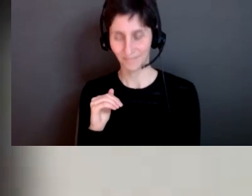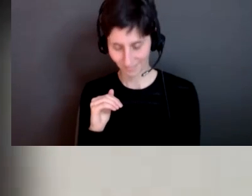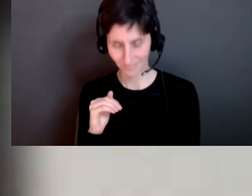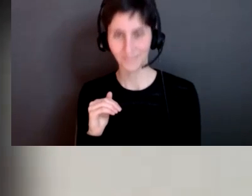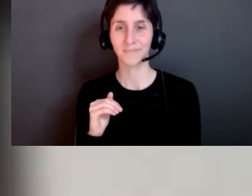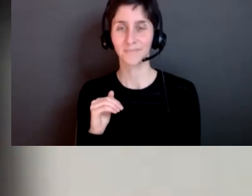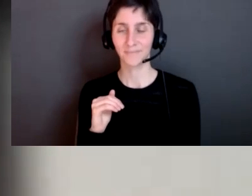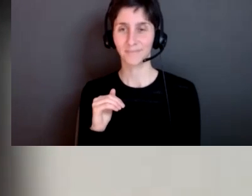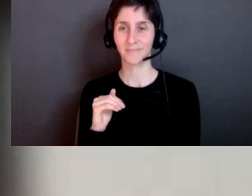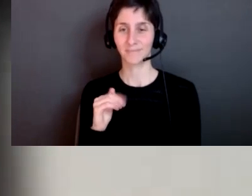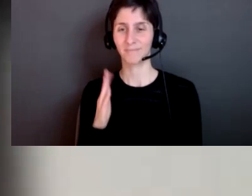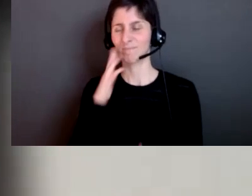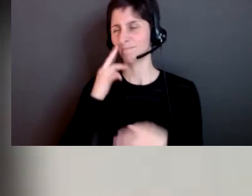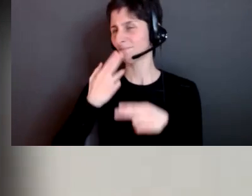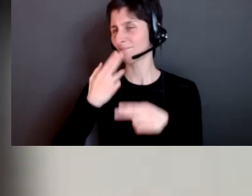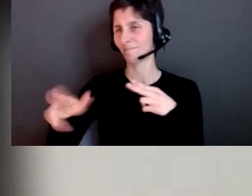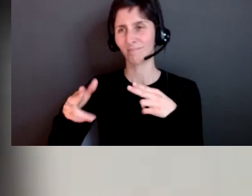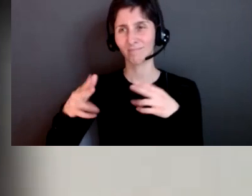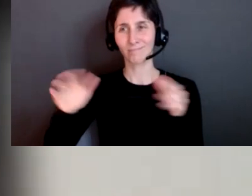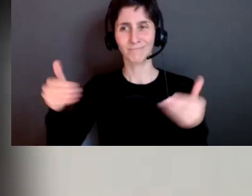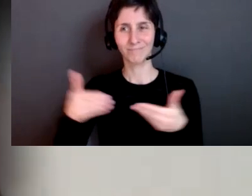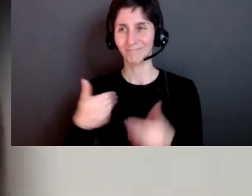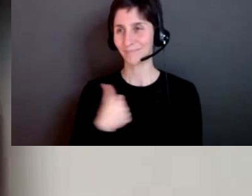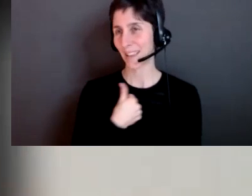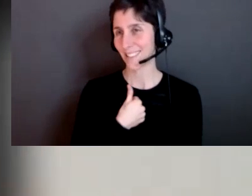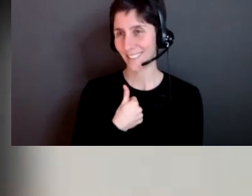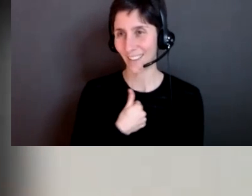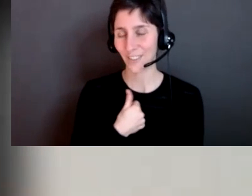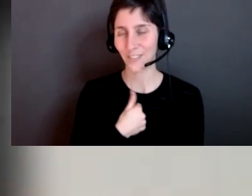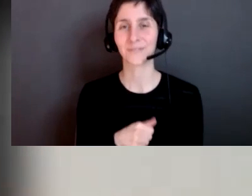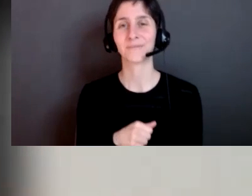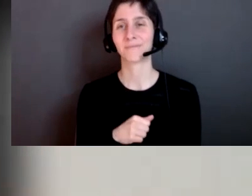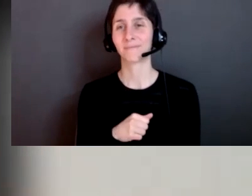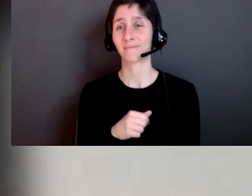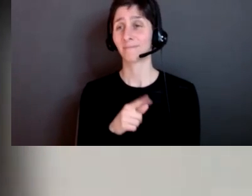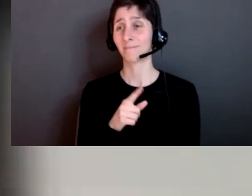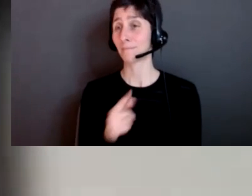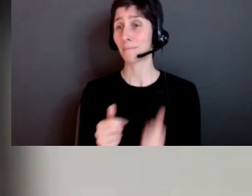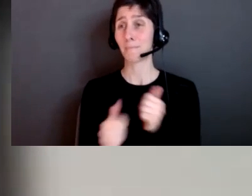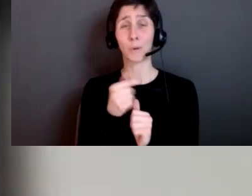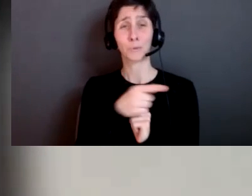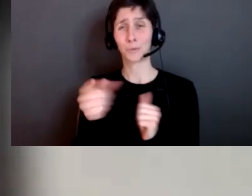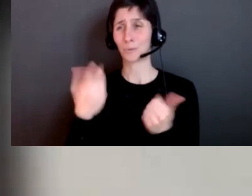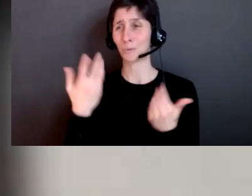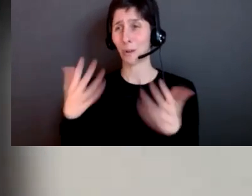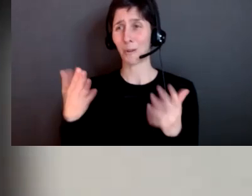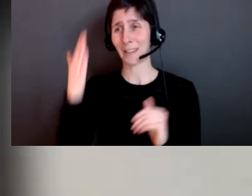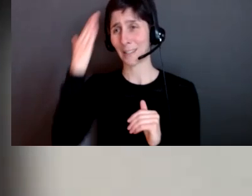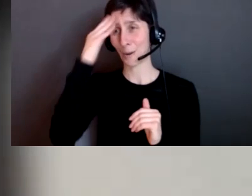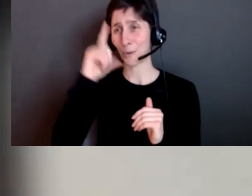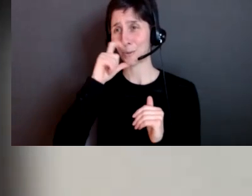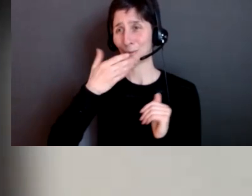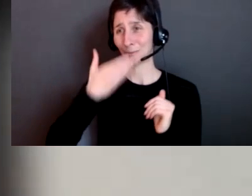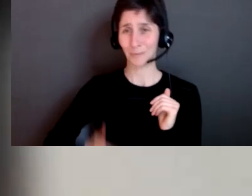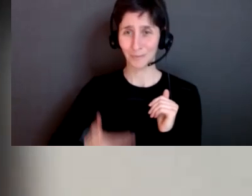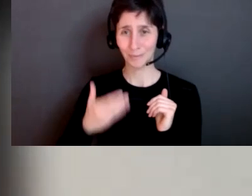i just i'm gonna make just a very short introduction statement um because i know most of you know me and i